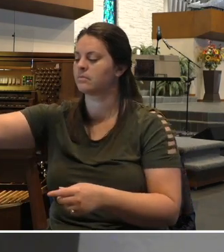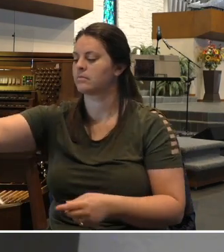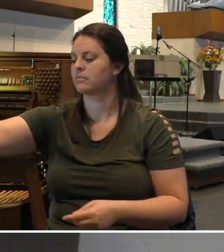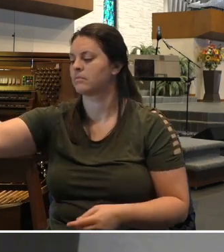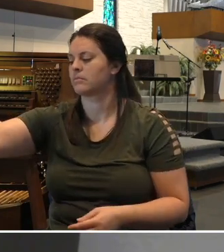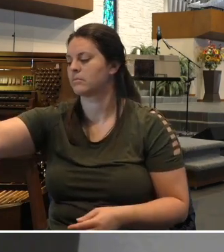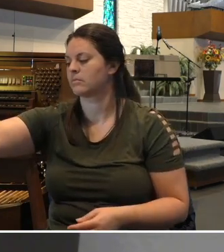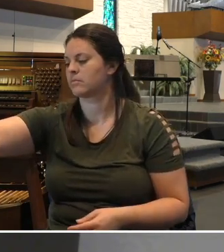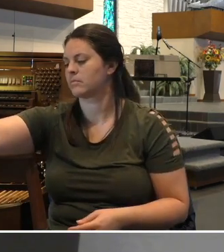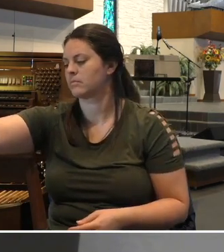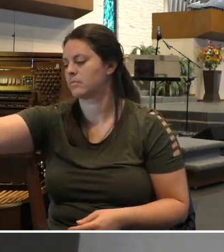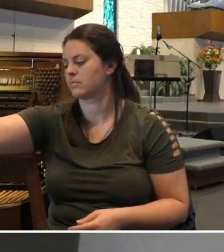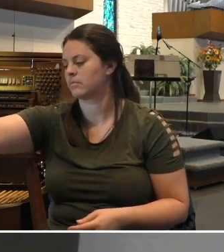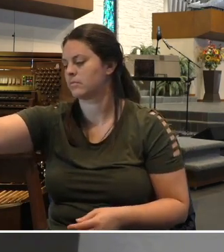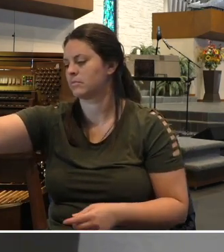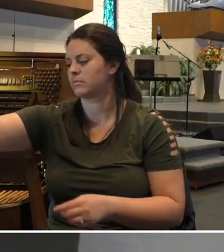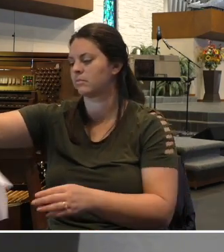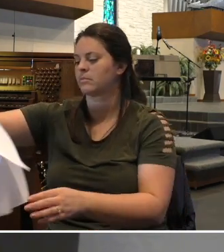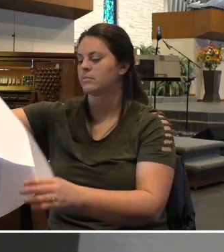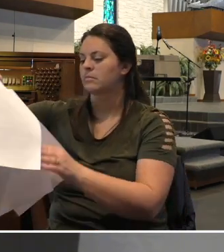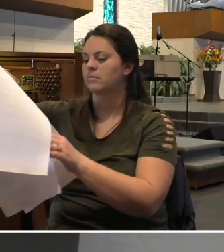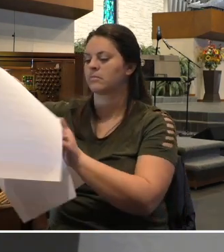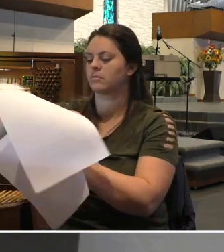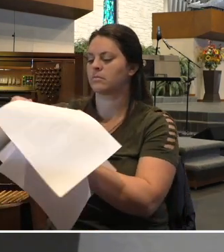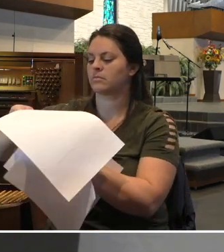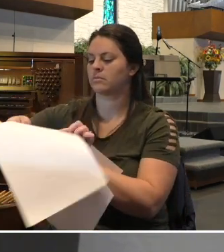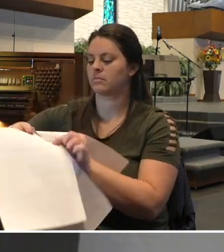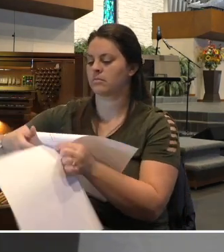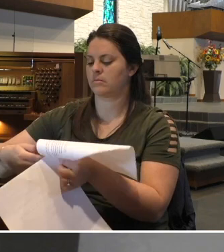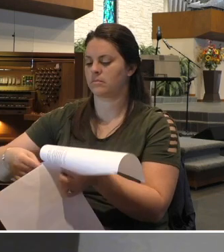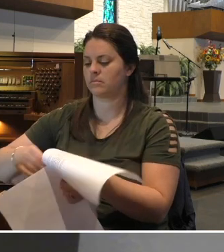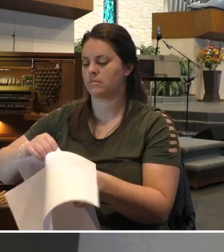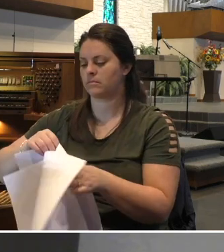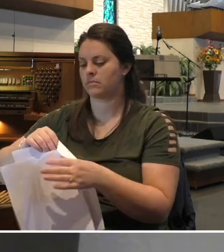How can you come alongside them this week and weep with them?